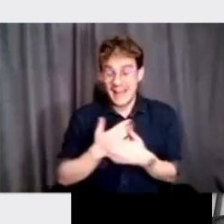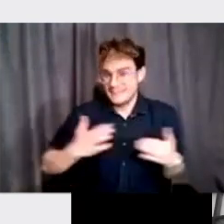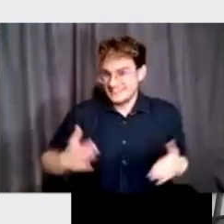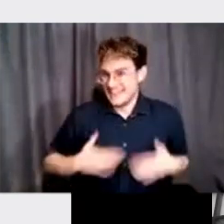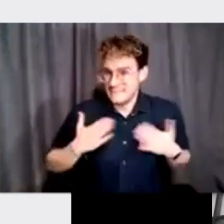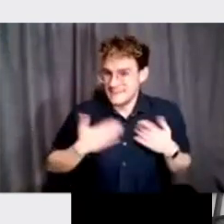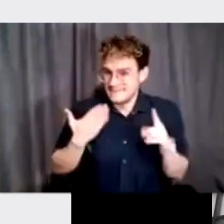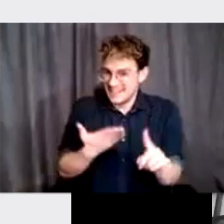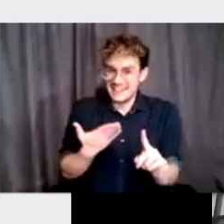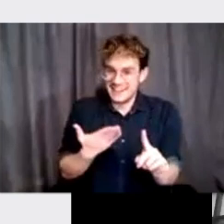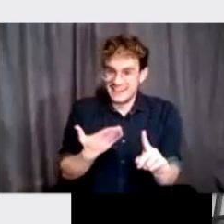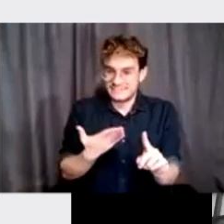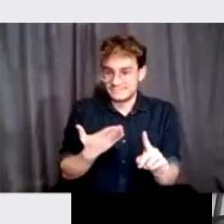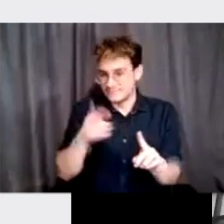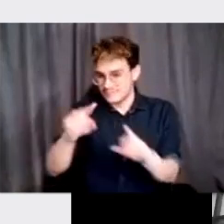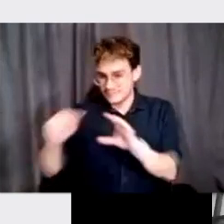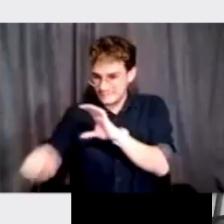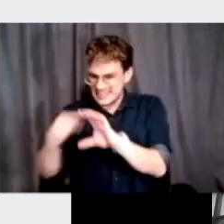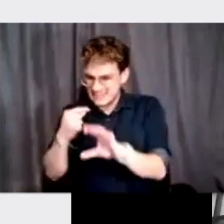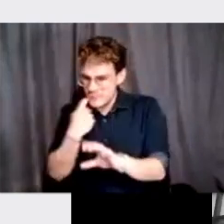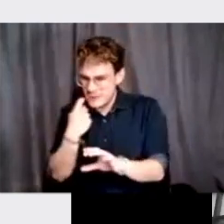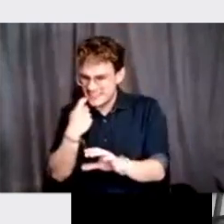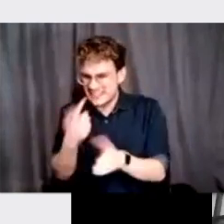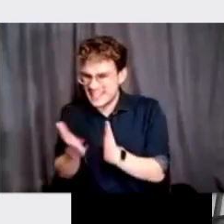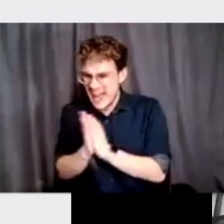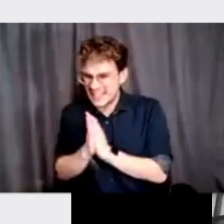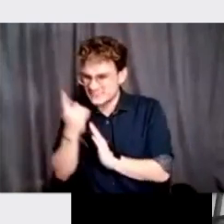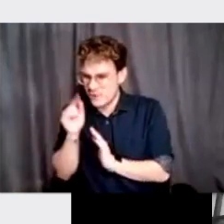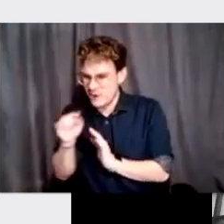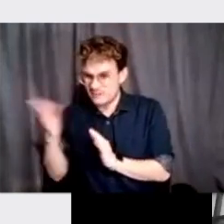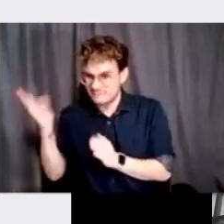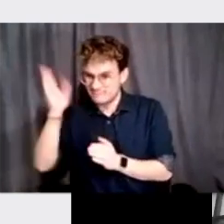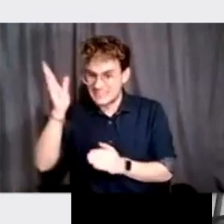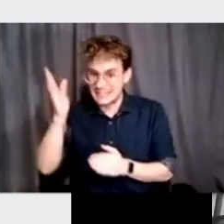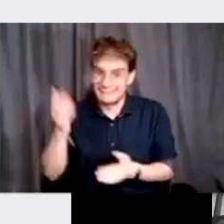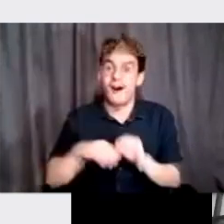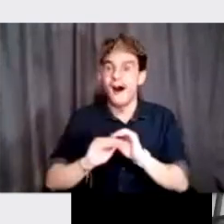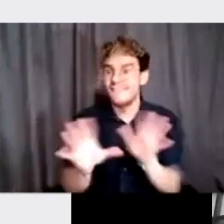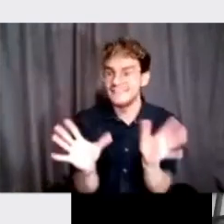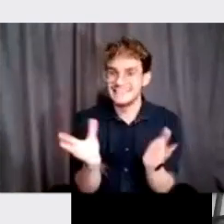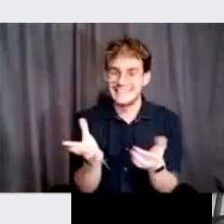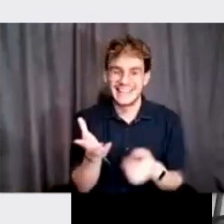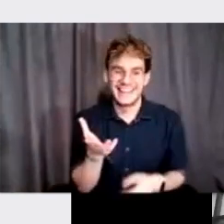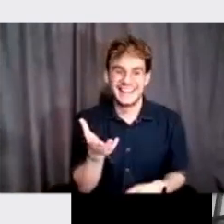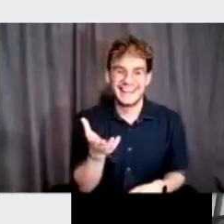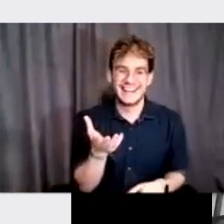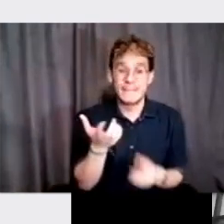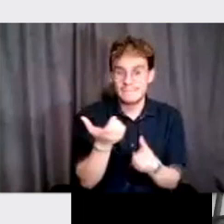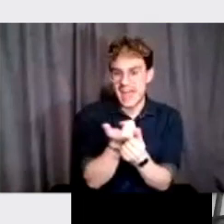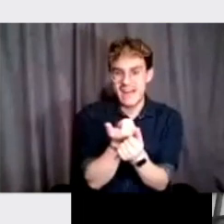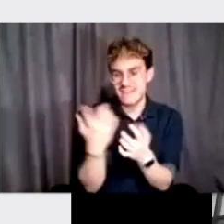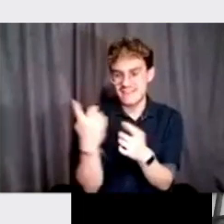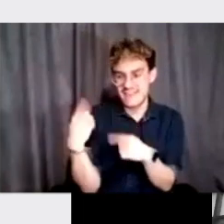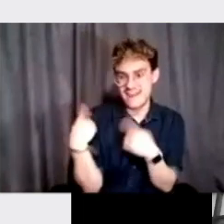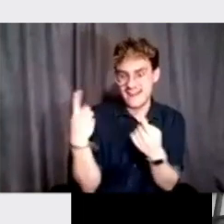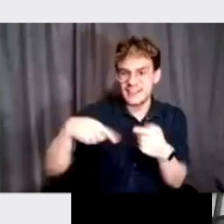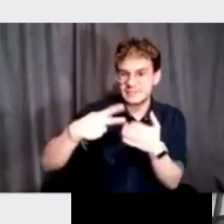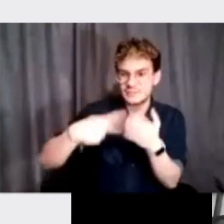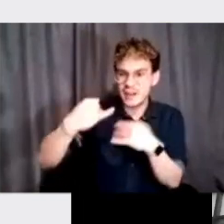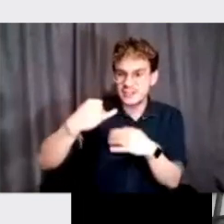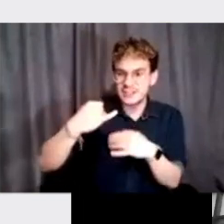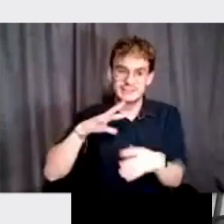to get your email that day because obviously, you know, everything we did in this project had